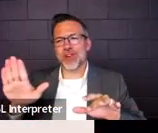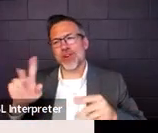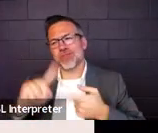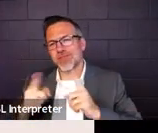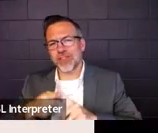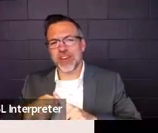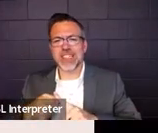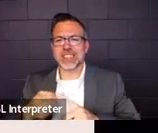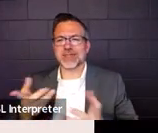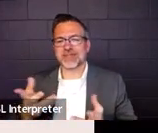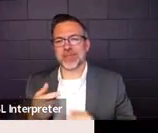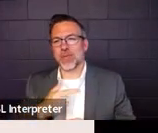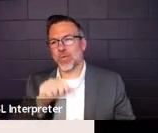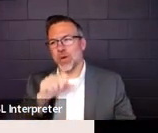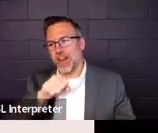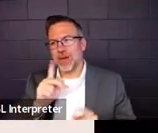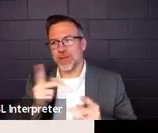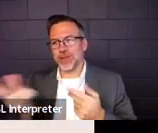we love to have company.